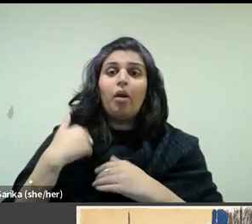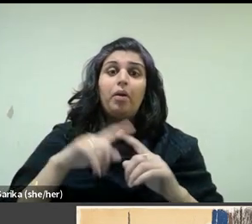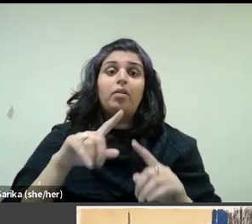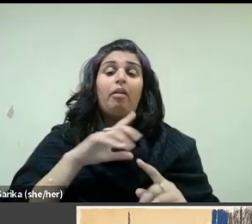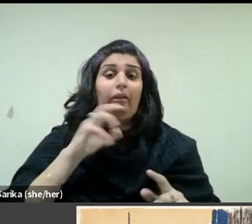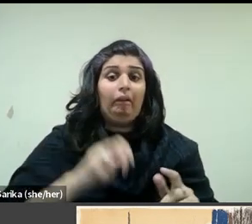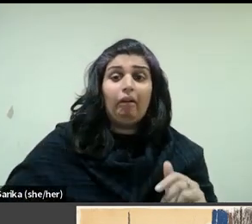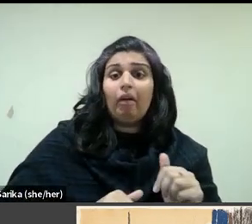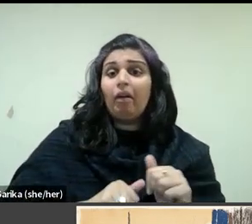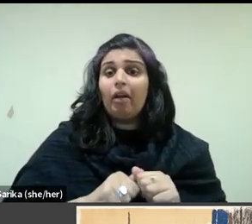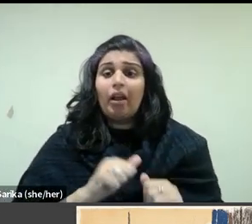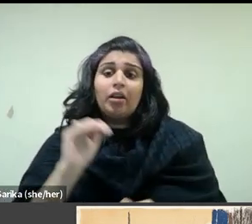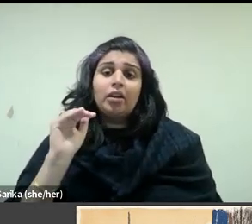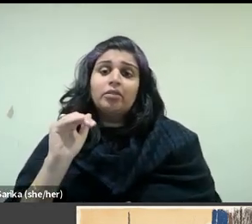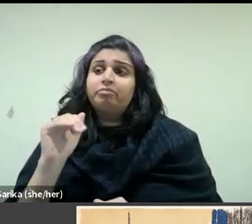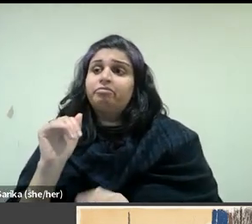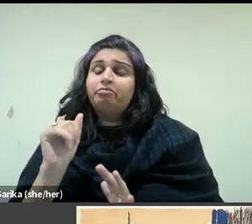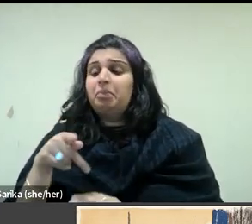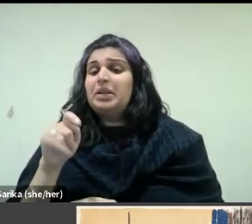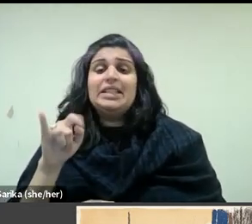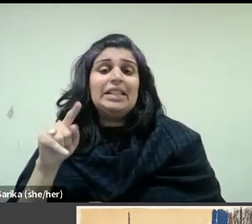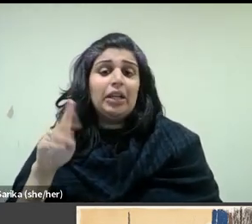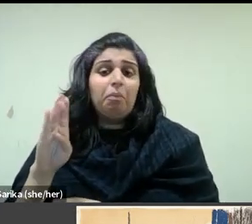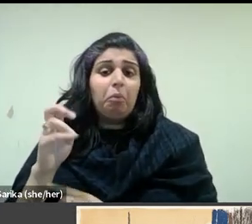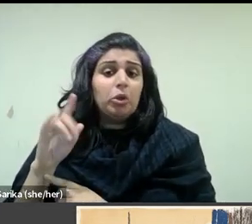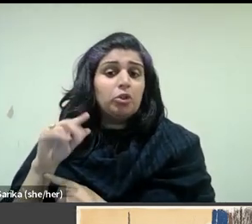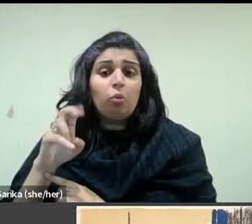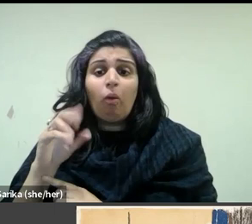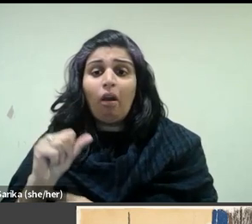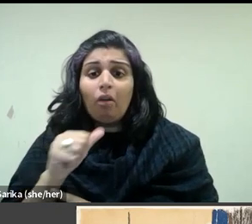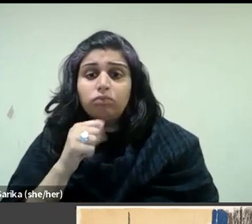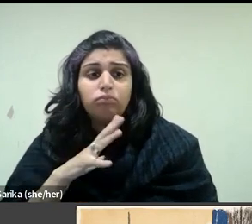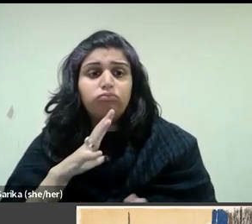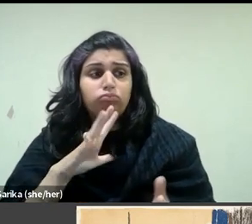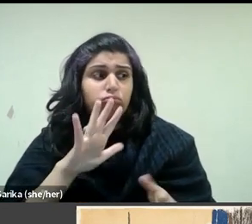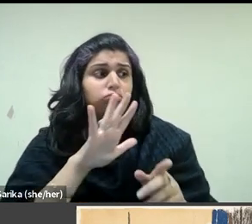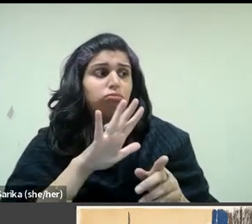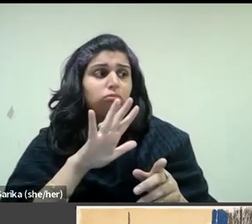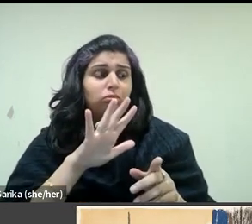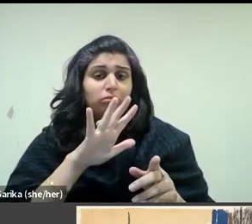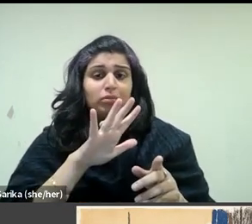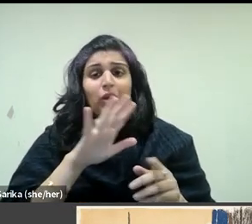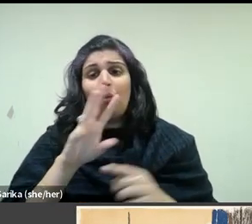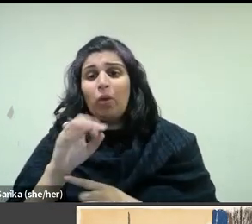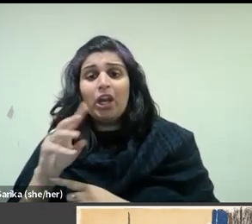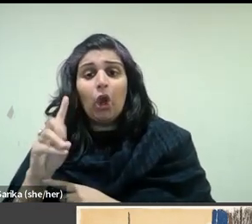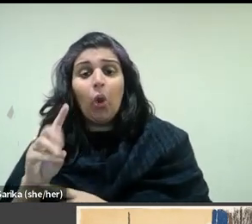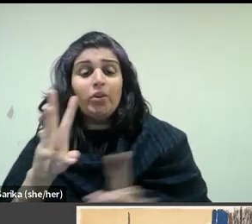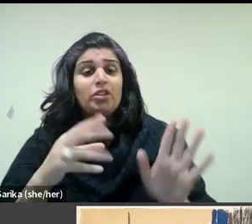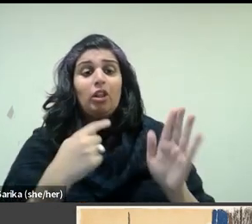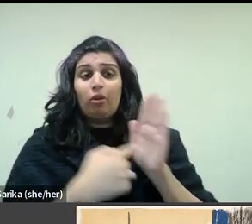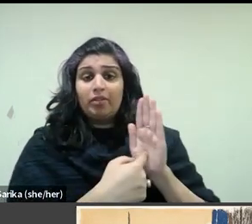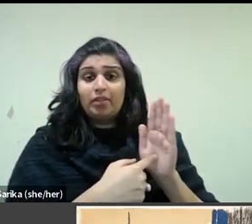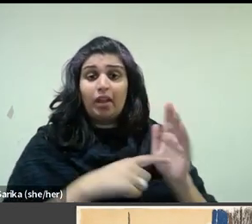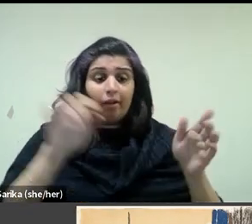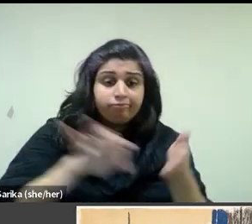at the turn of the 19th and 20th centuries. The figure of Madame Vuillard is present as seamstress and